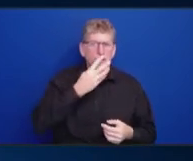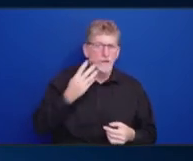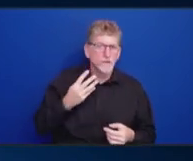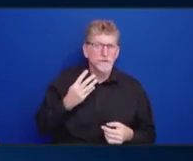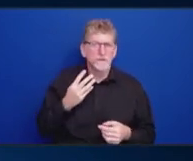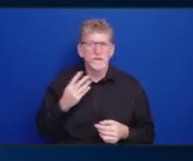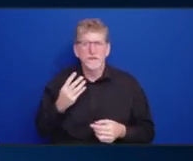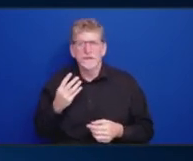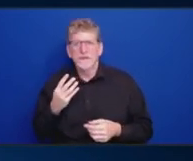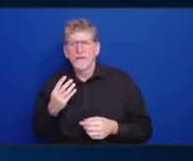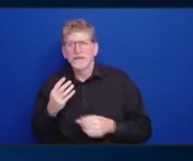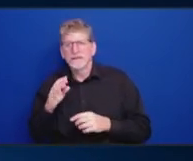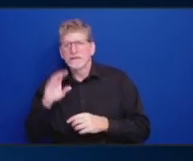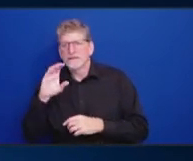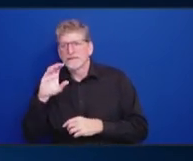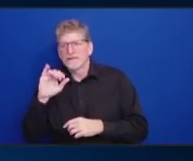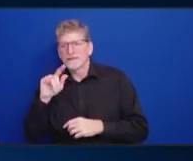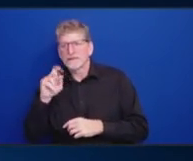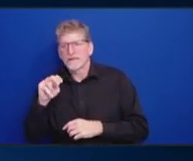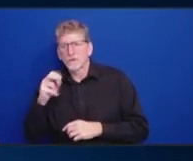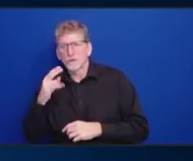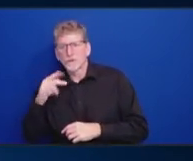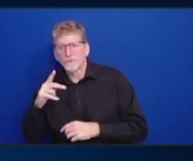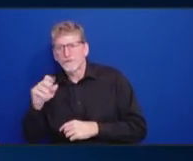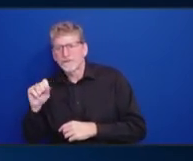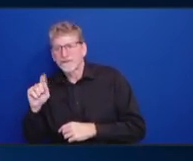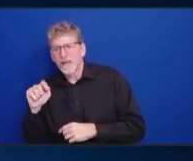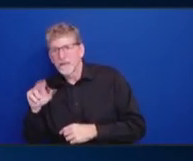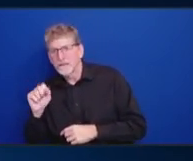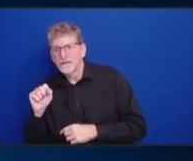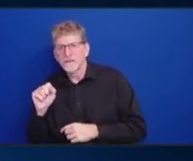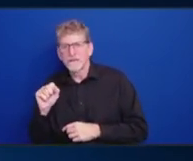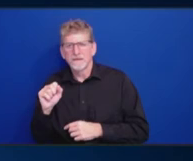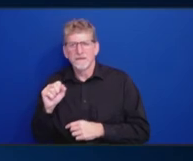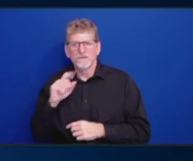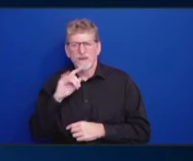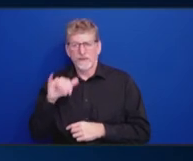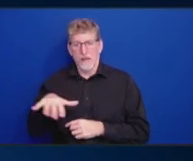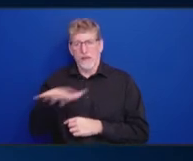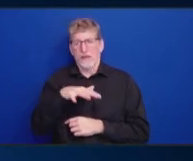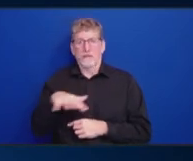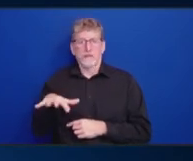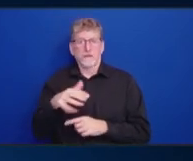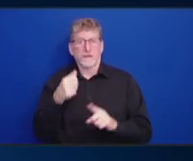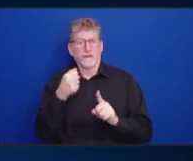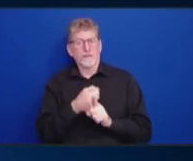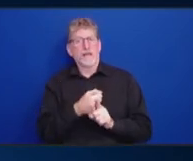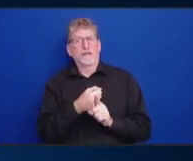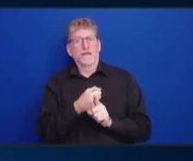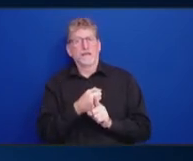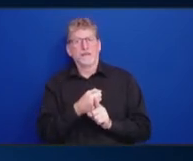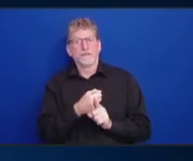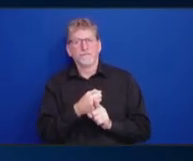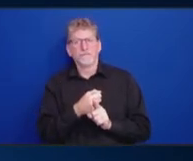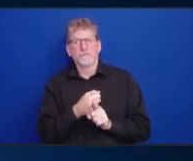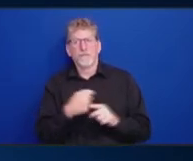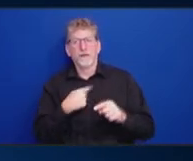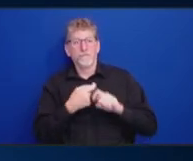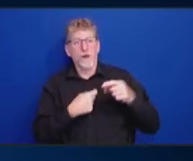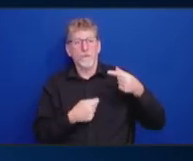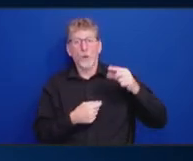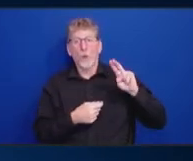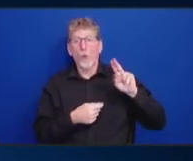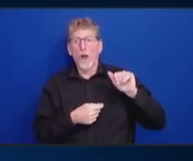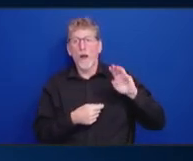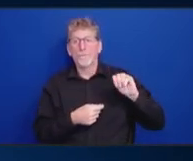hits on COFA, it hits on, you know, I always, I'm from Guam, I always tell people, I'm not an immigrant,